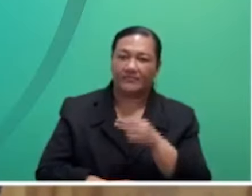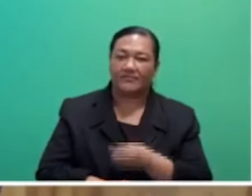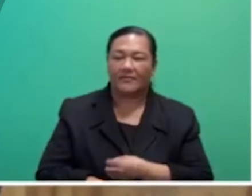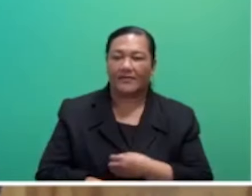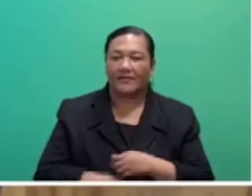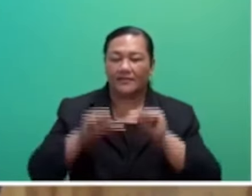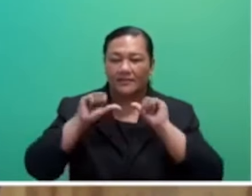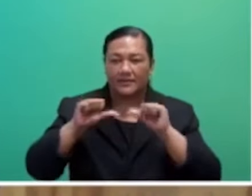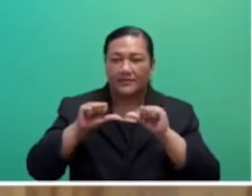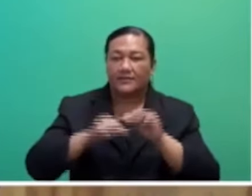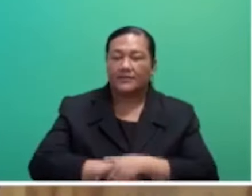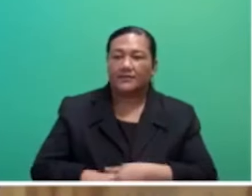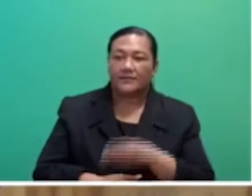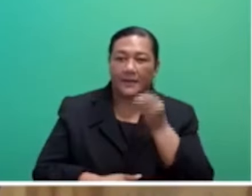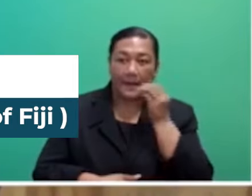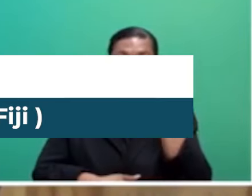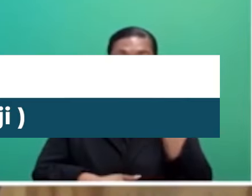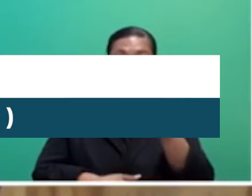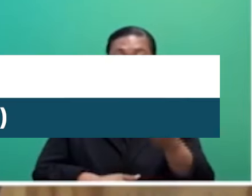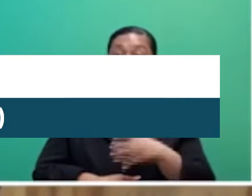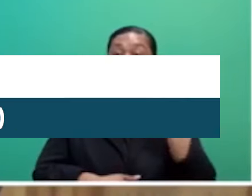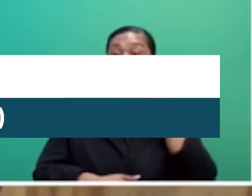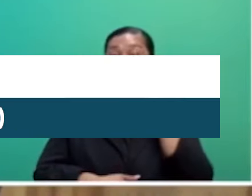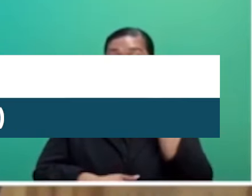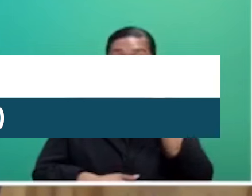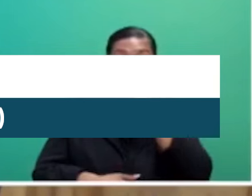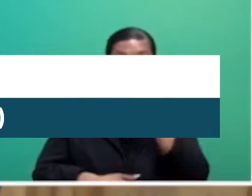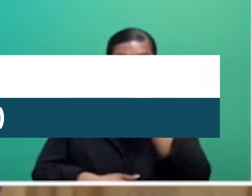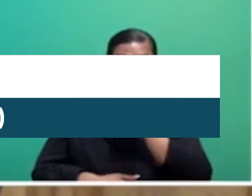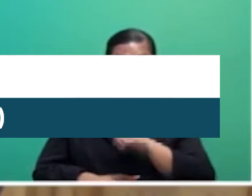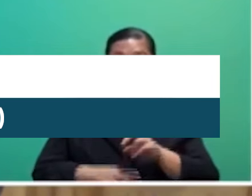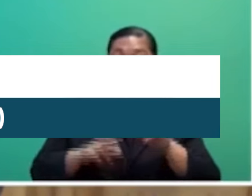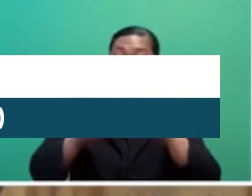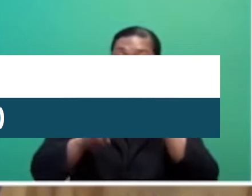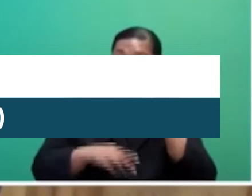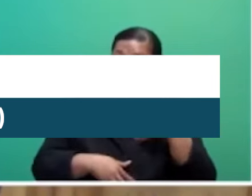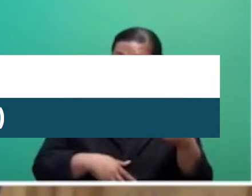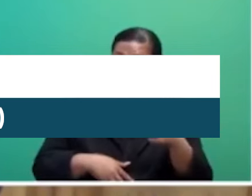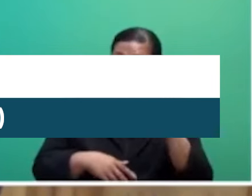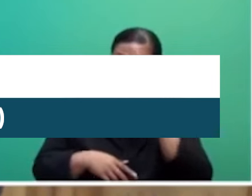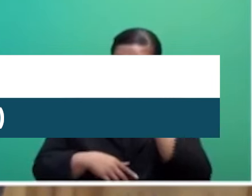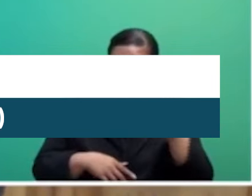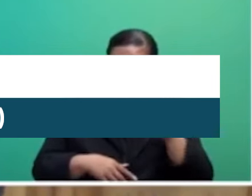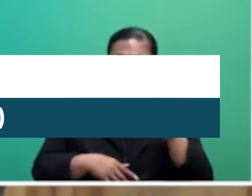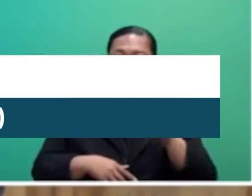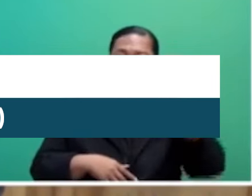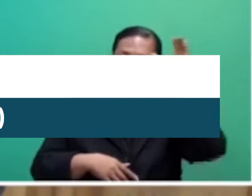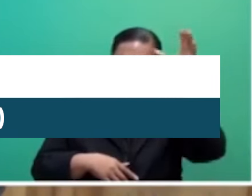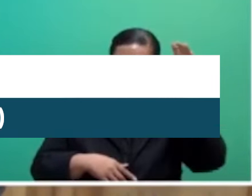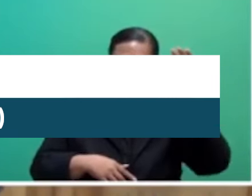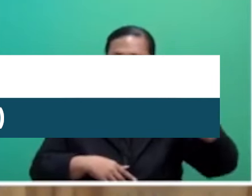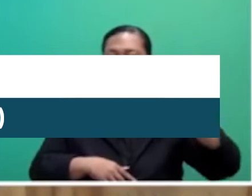When the people are well looked after, the country will prosper and the nation will grow stronger.